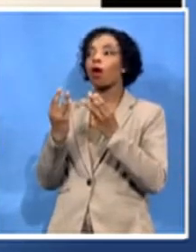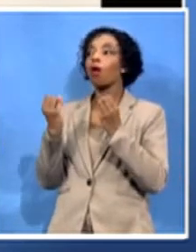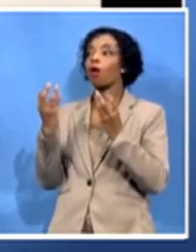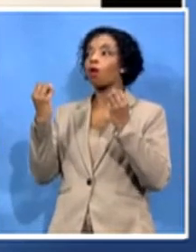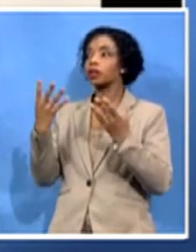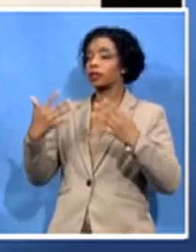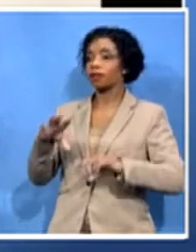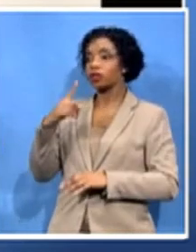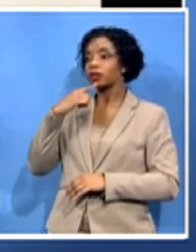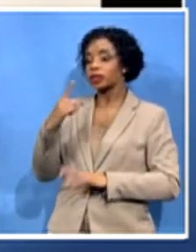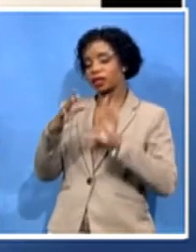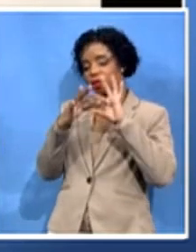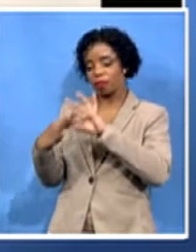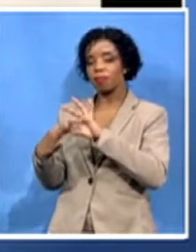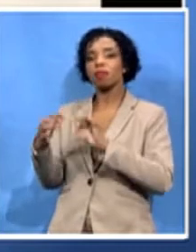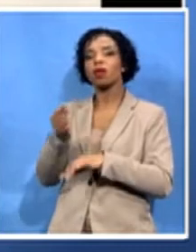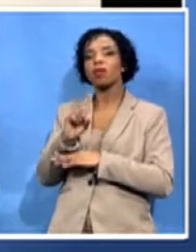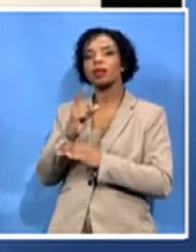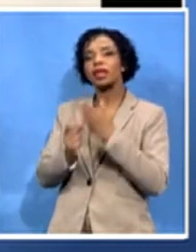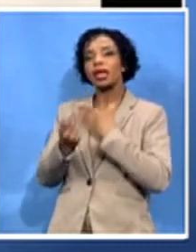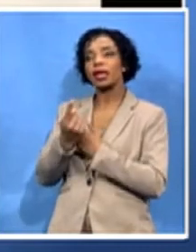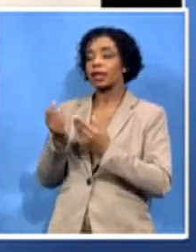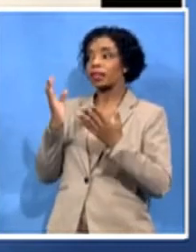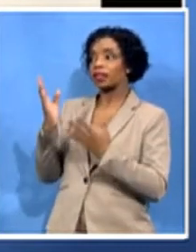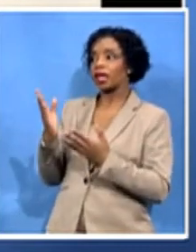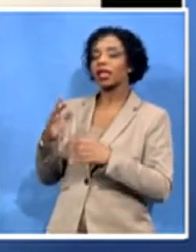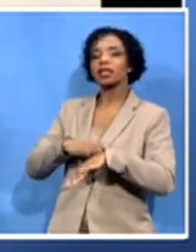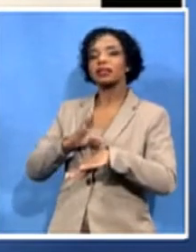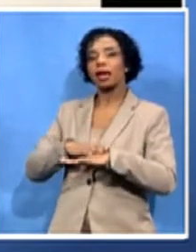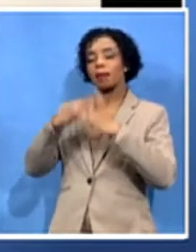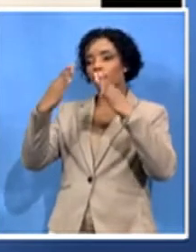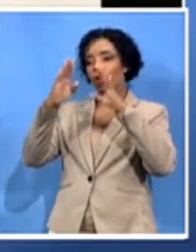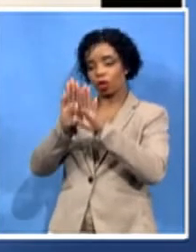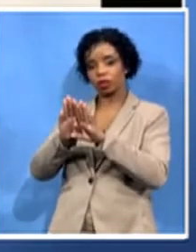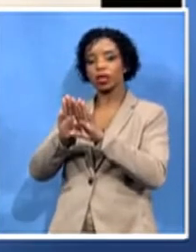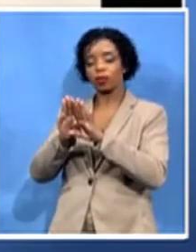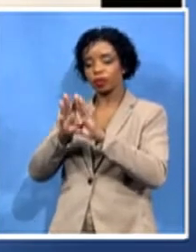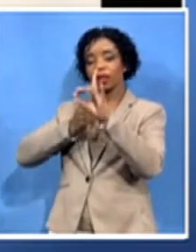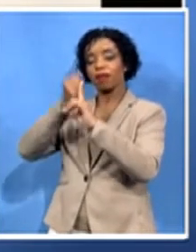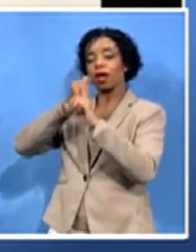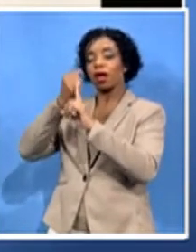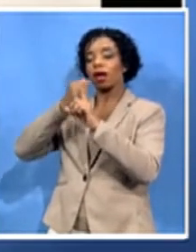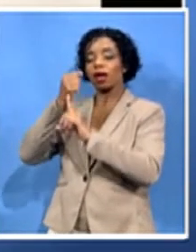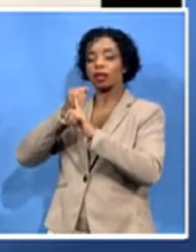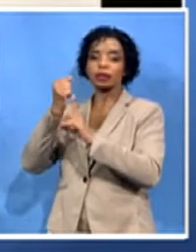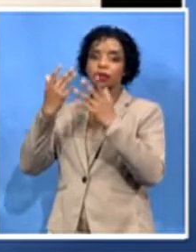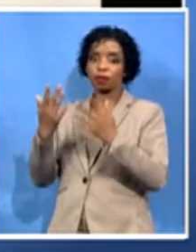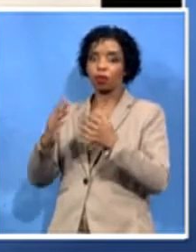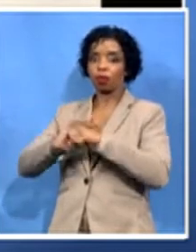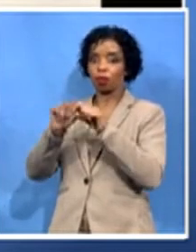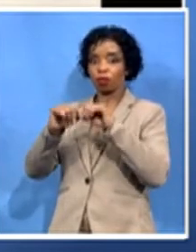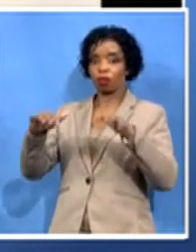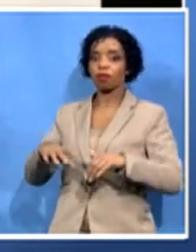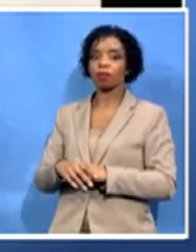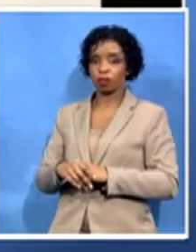there during the lockdown and the fight against COVID-19. As you give us the details, please also just touch on a